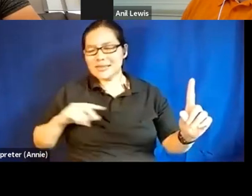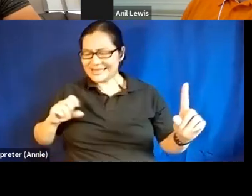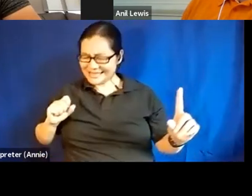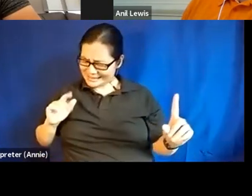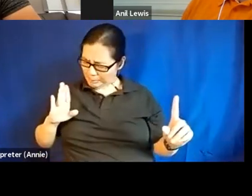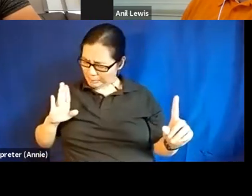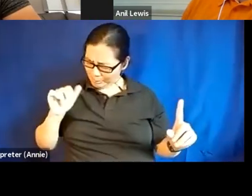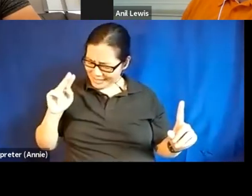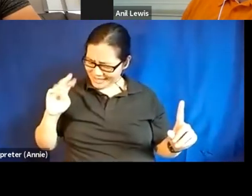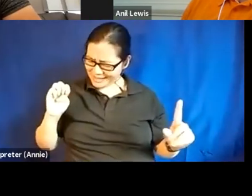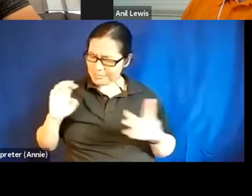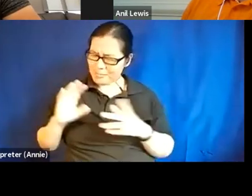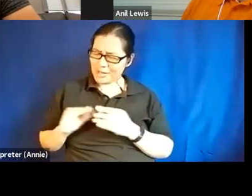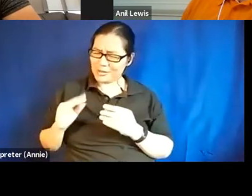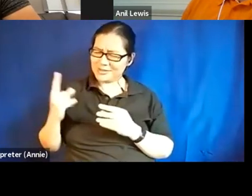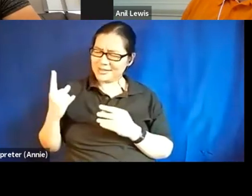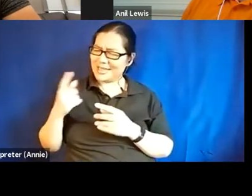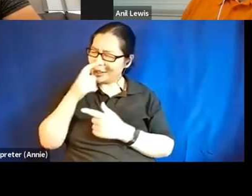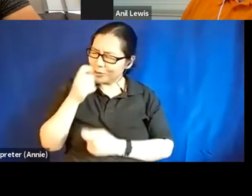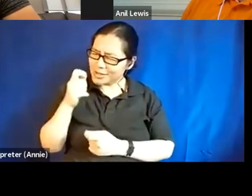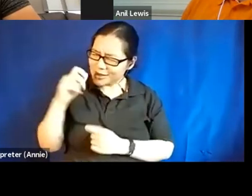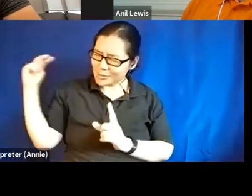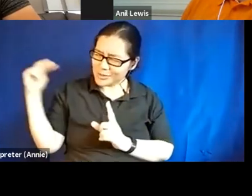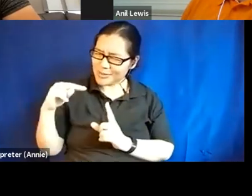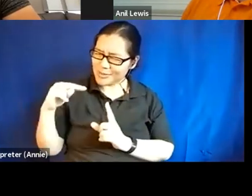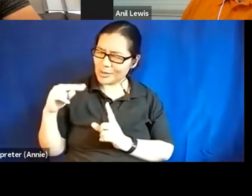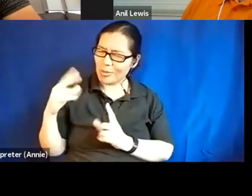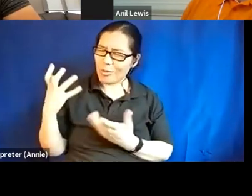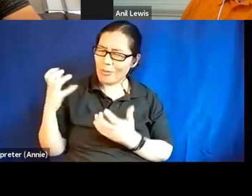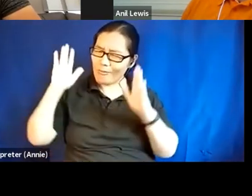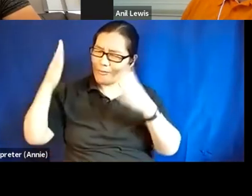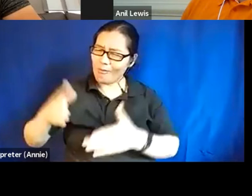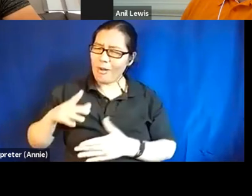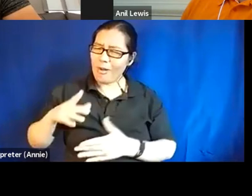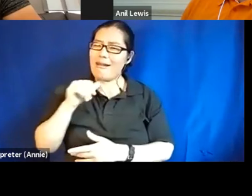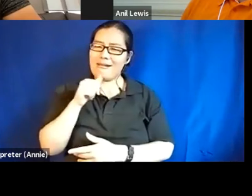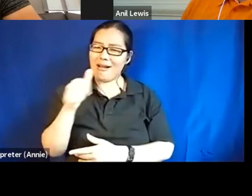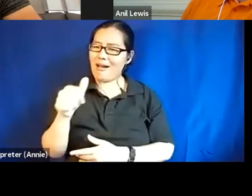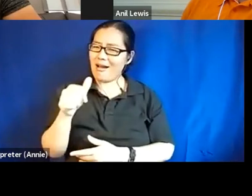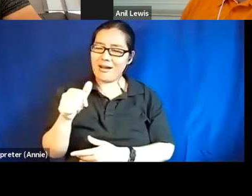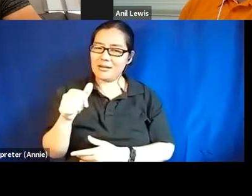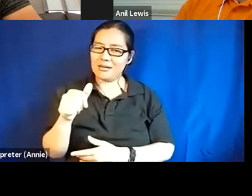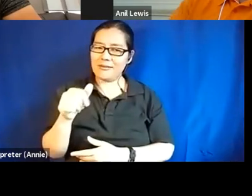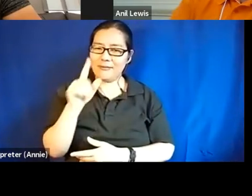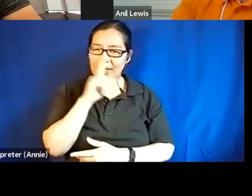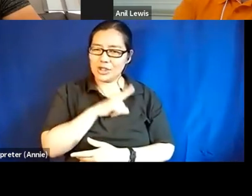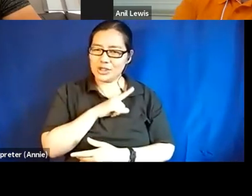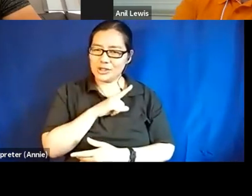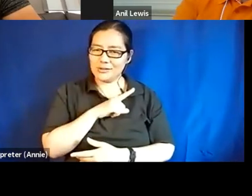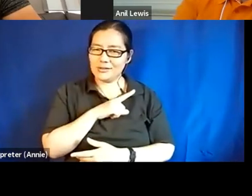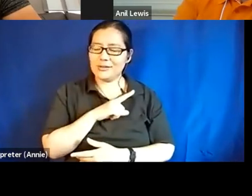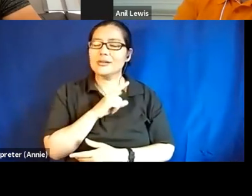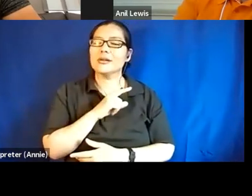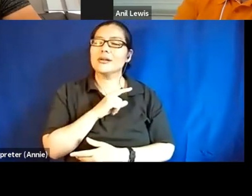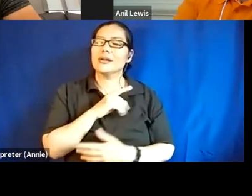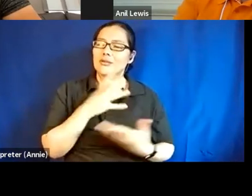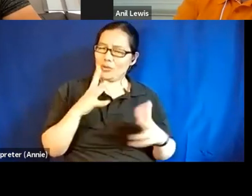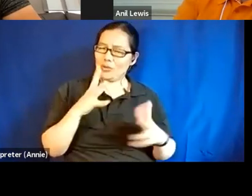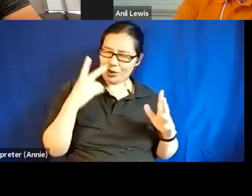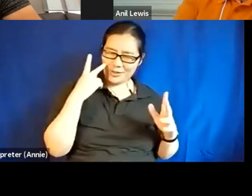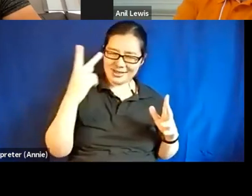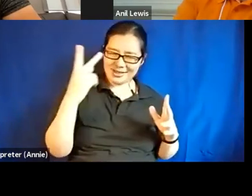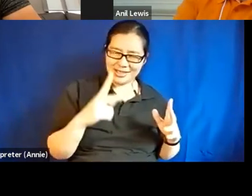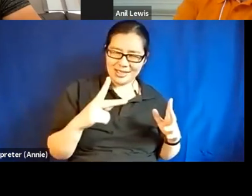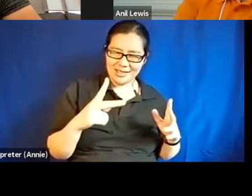on nonfiction. Um, have, have you in your research seen a difference as to whether the portrayal of people with